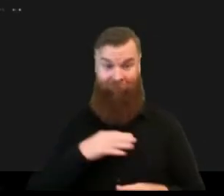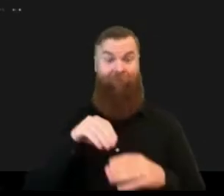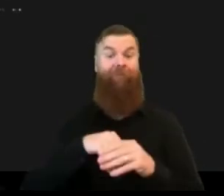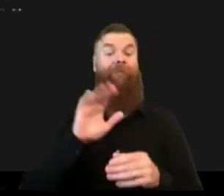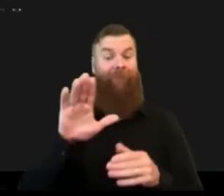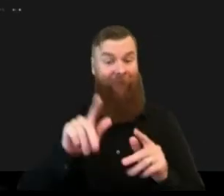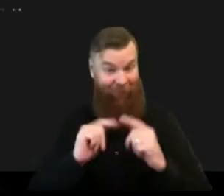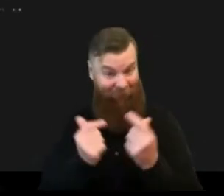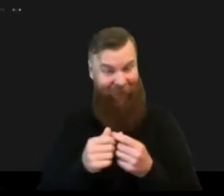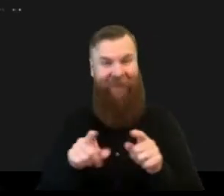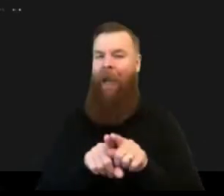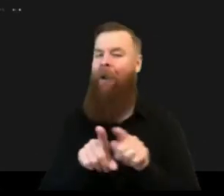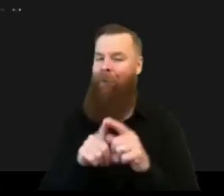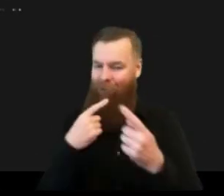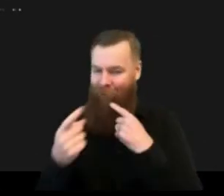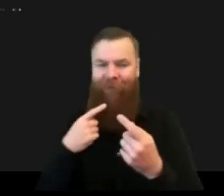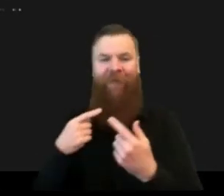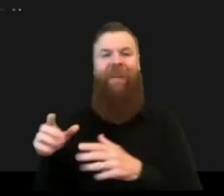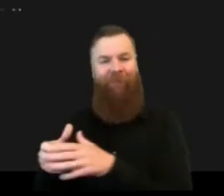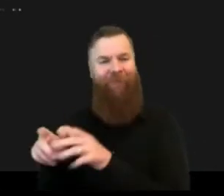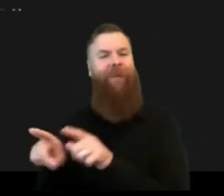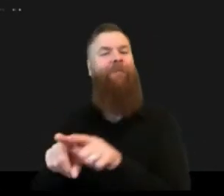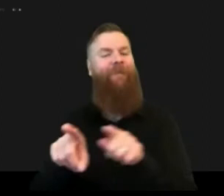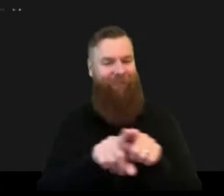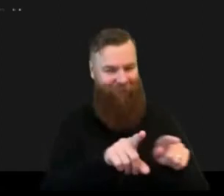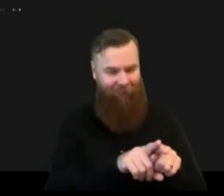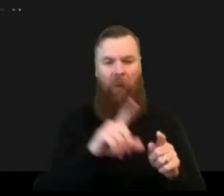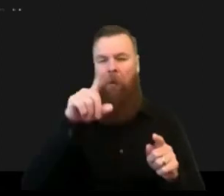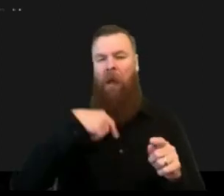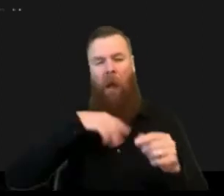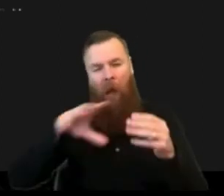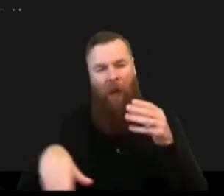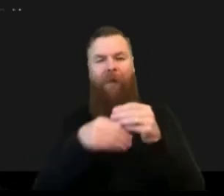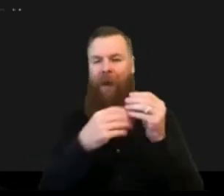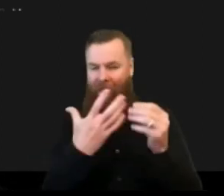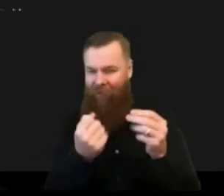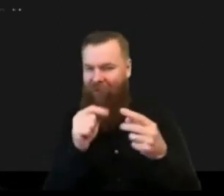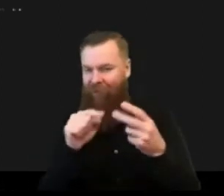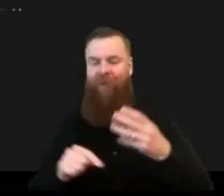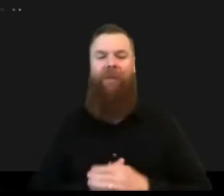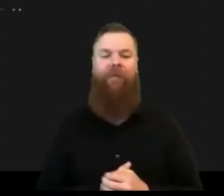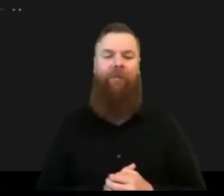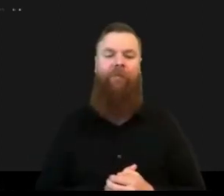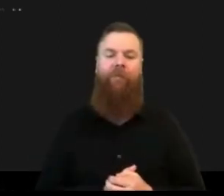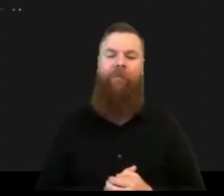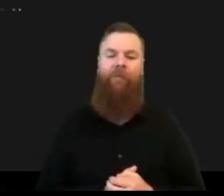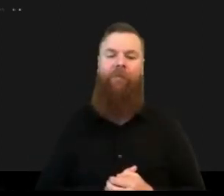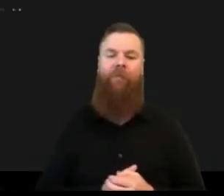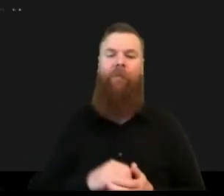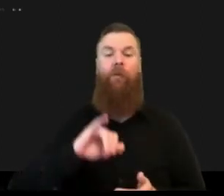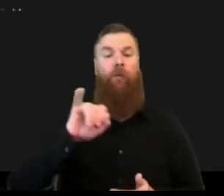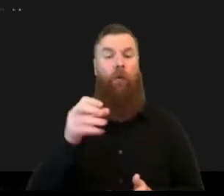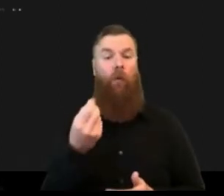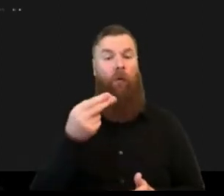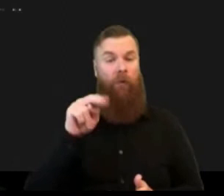to you john sure um thank you brenda um yes group delta was full of high achievers so uh we answered our